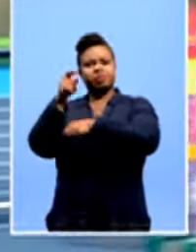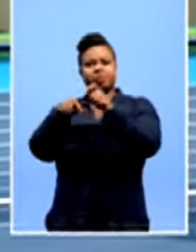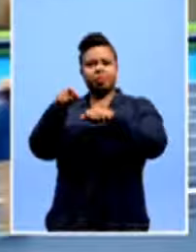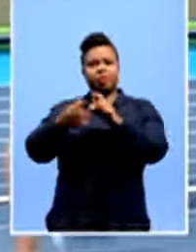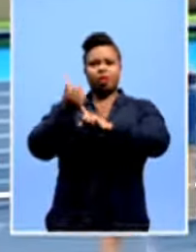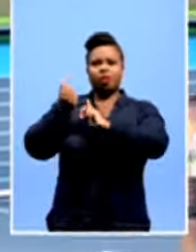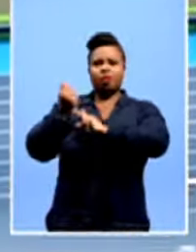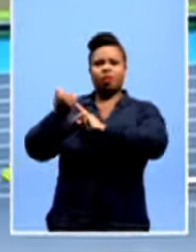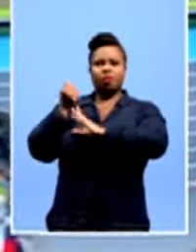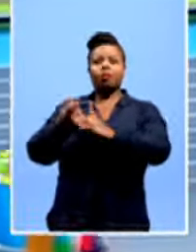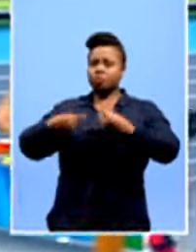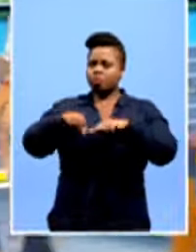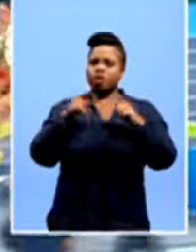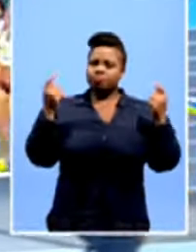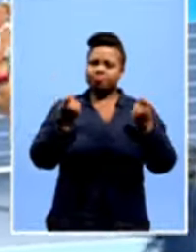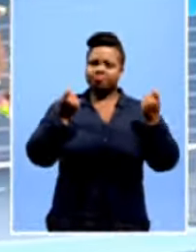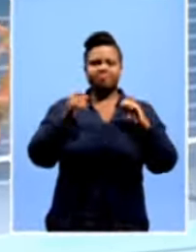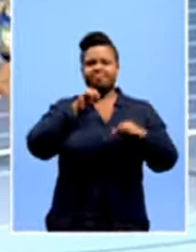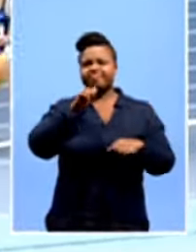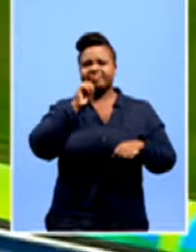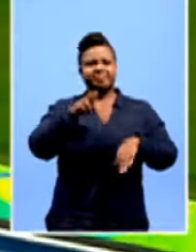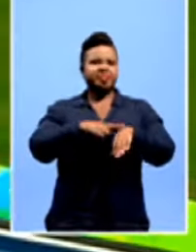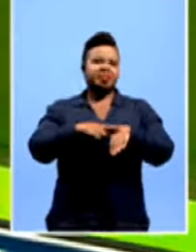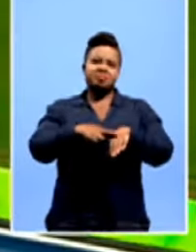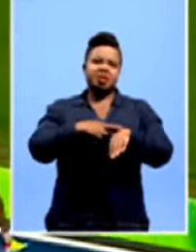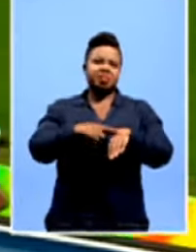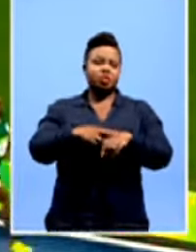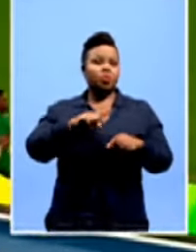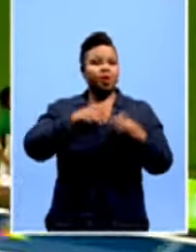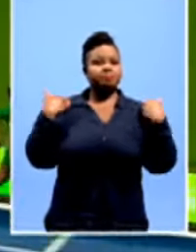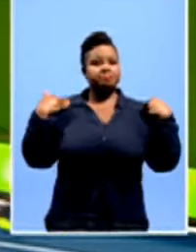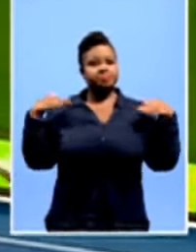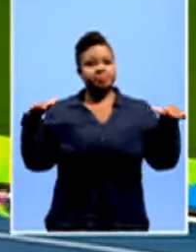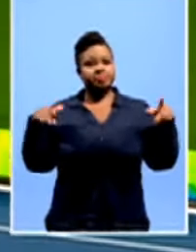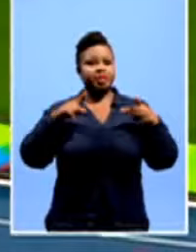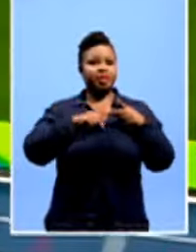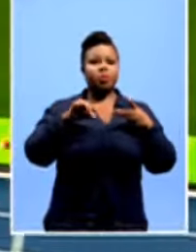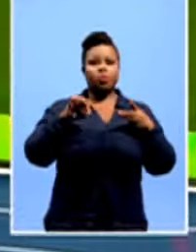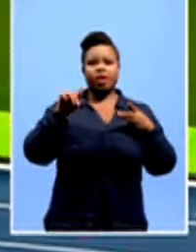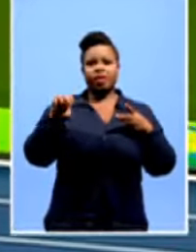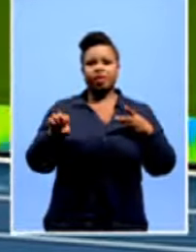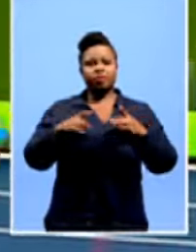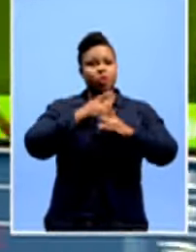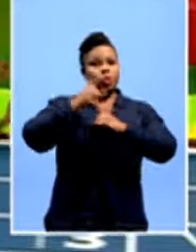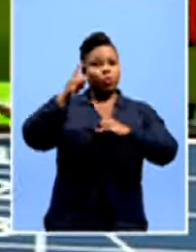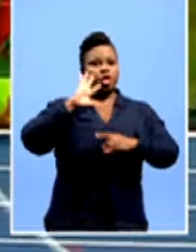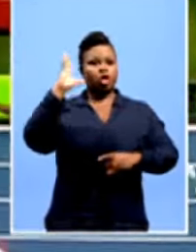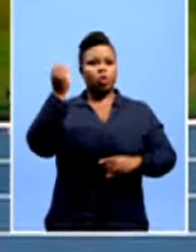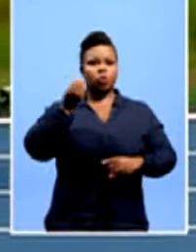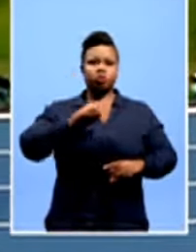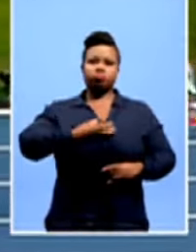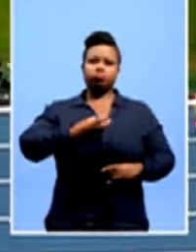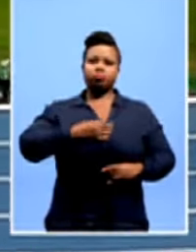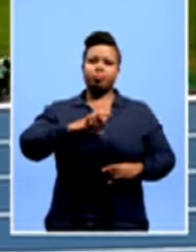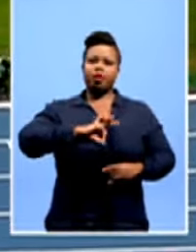are also celebrated across racial lines. When Kastasemenya and Wade van Niekerk win gold medals at